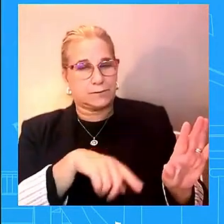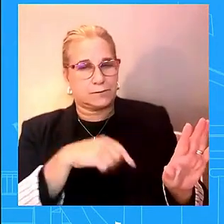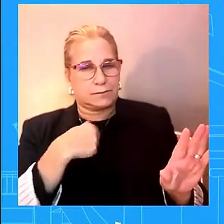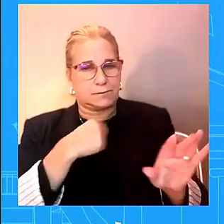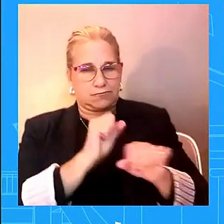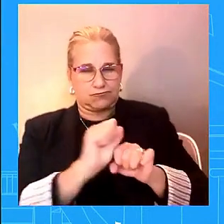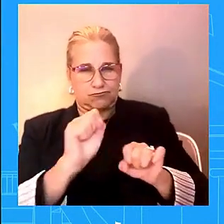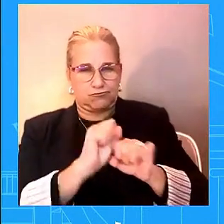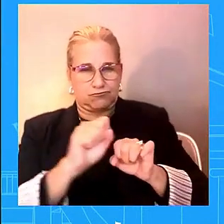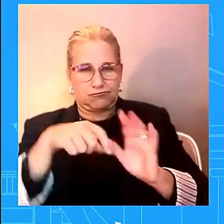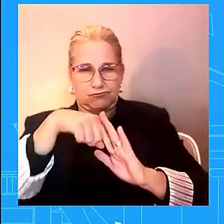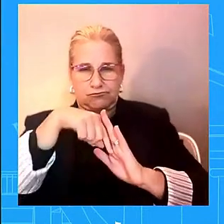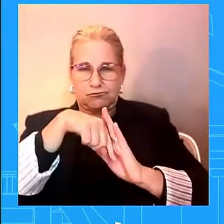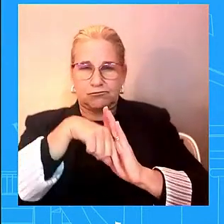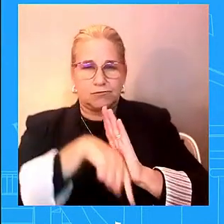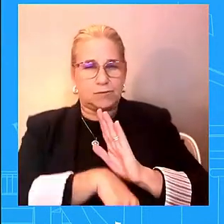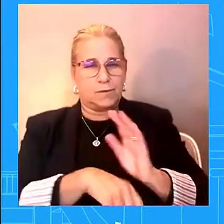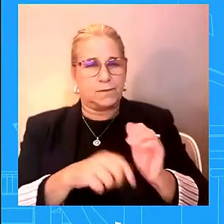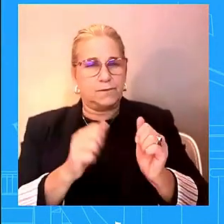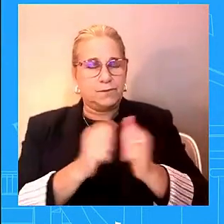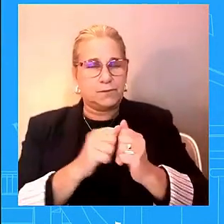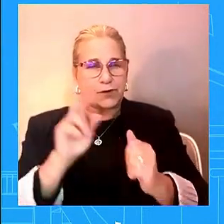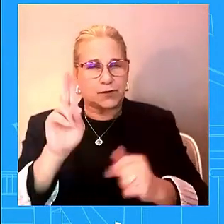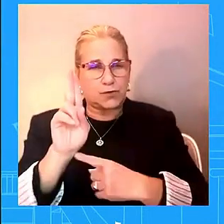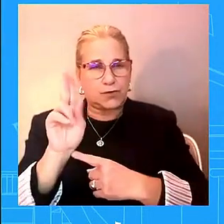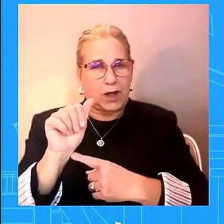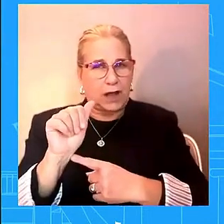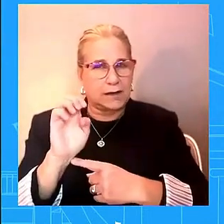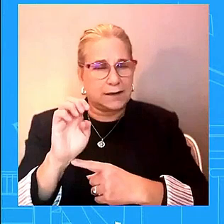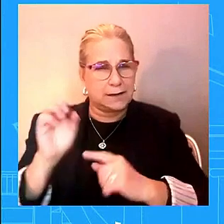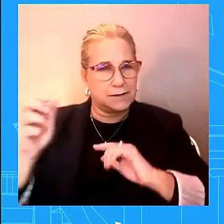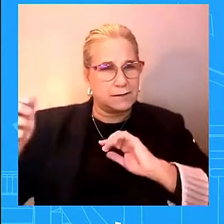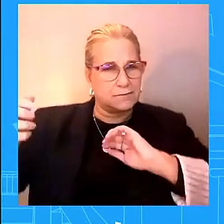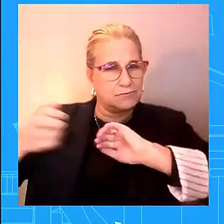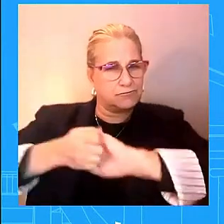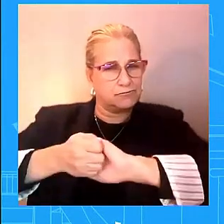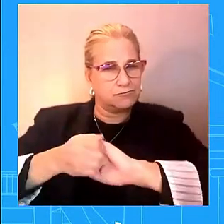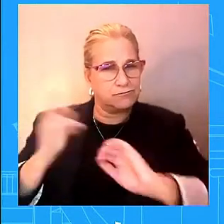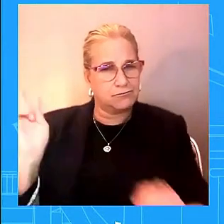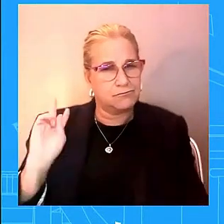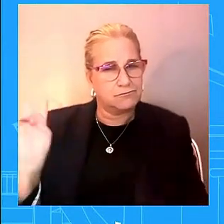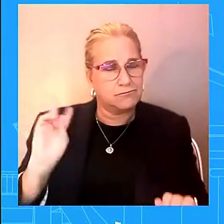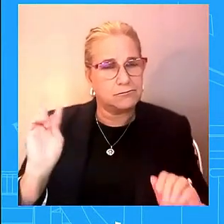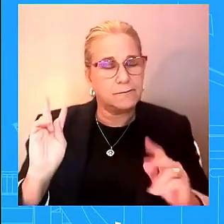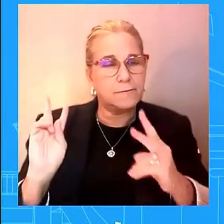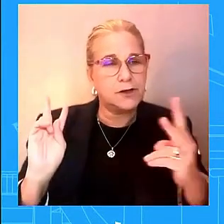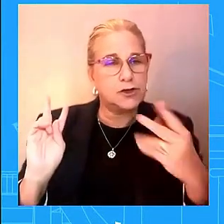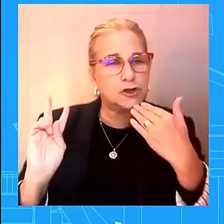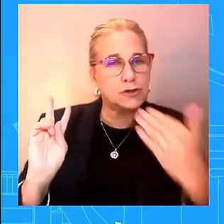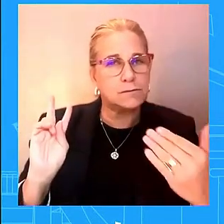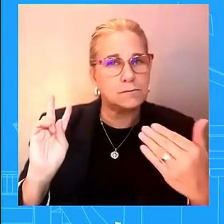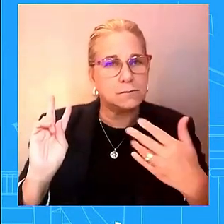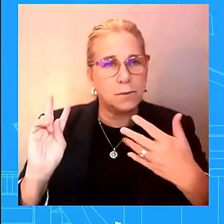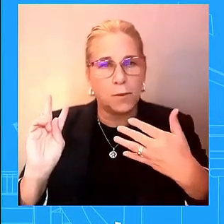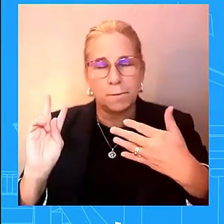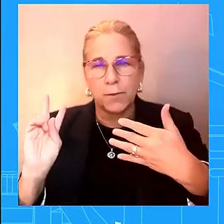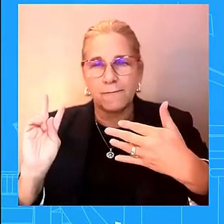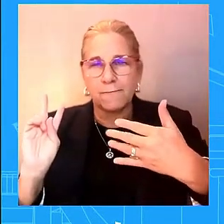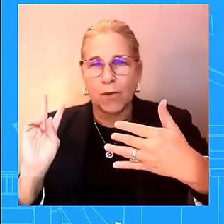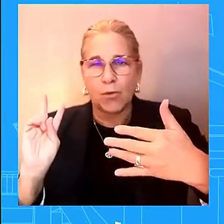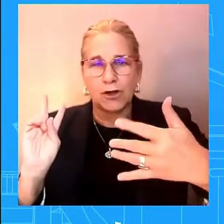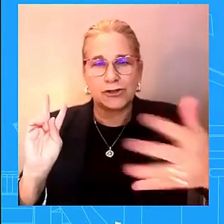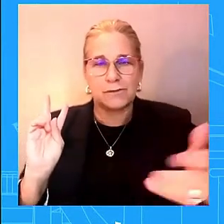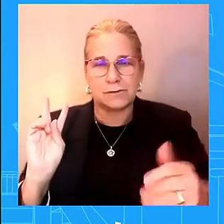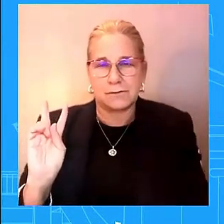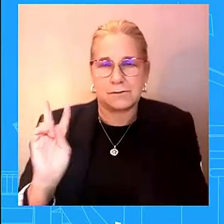movement how we're moving forward is in a good place uh and so this is this is a conversation that we've had over the last two years uh and